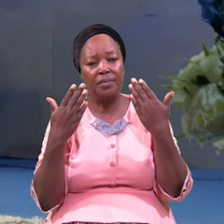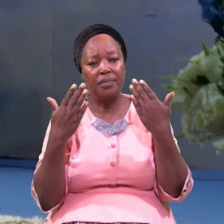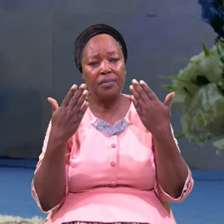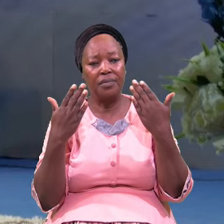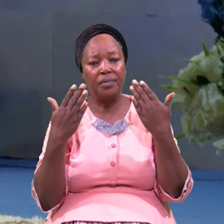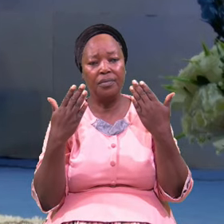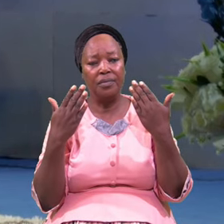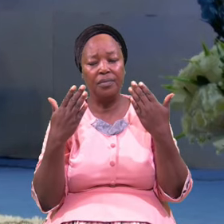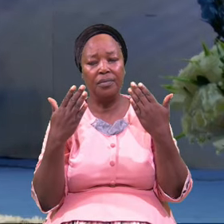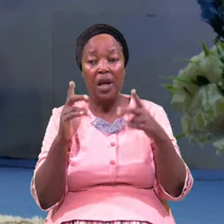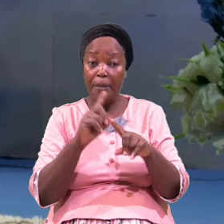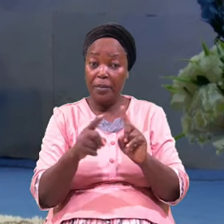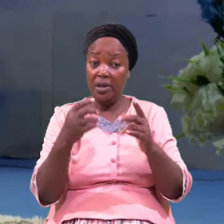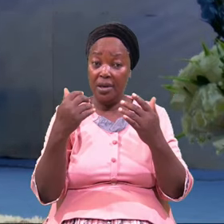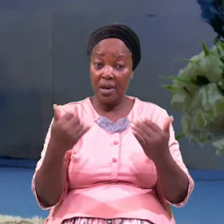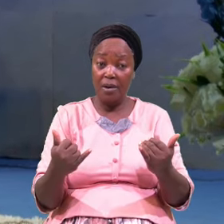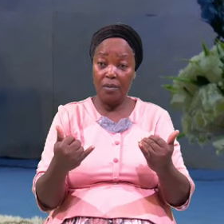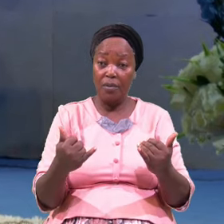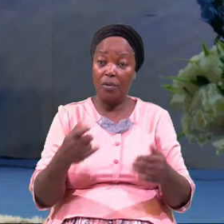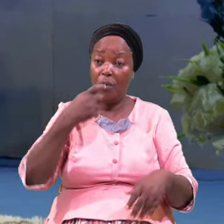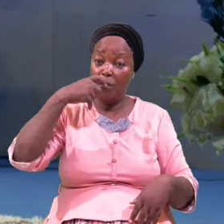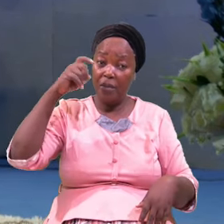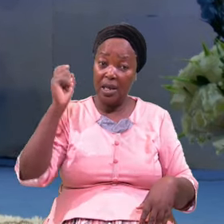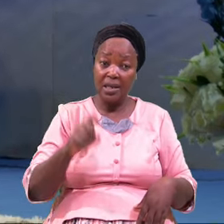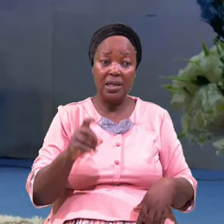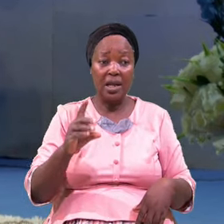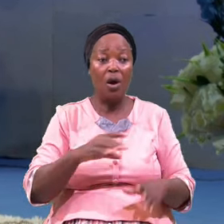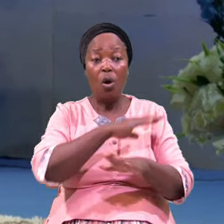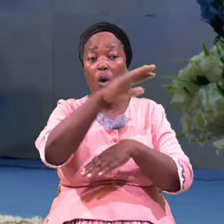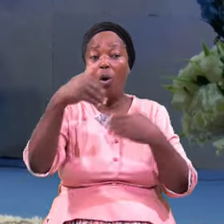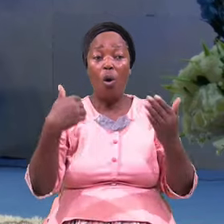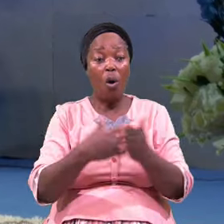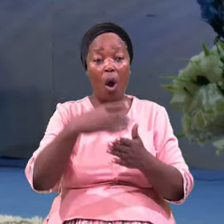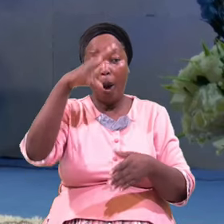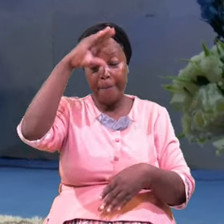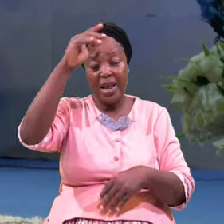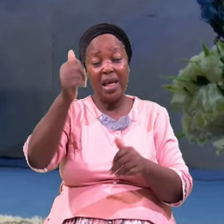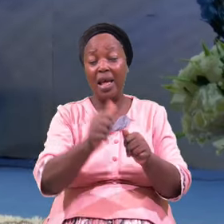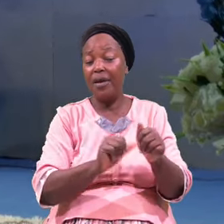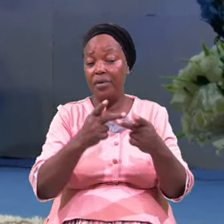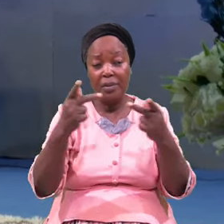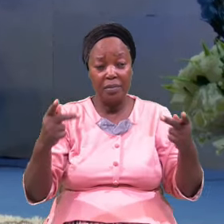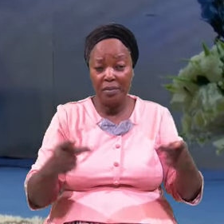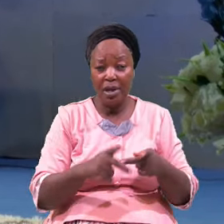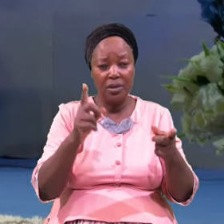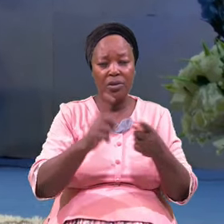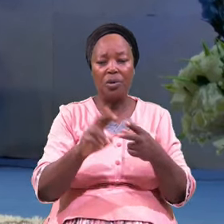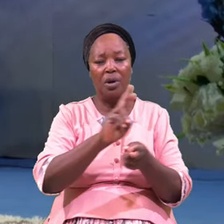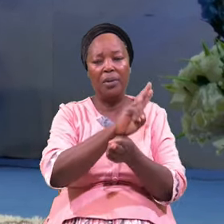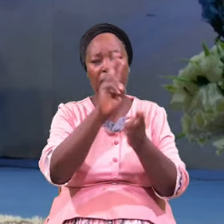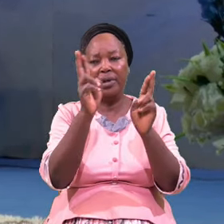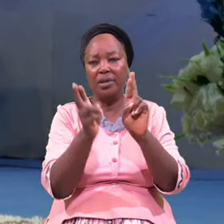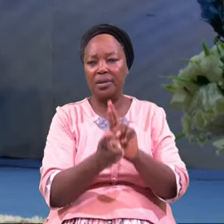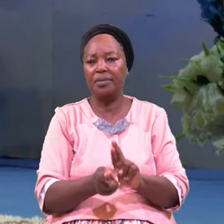But Now Commandes All Men Everywhere To Repentance